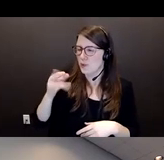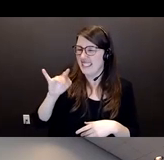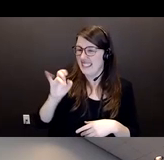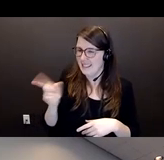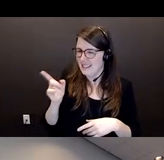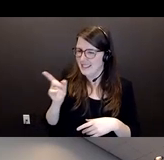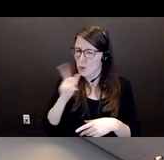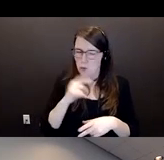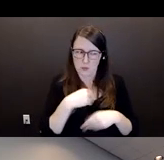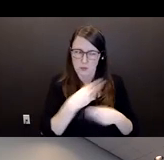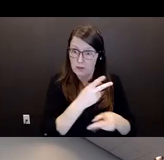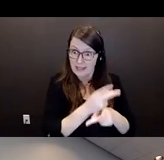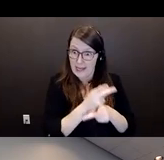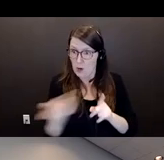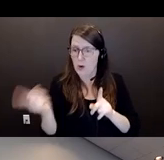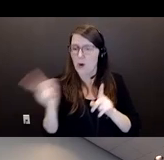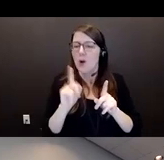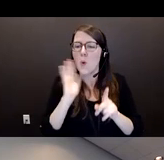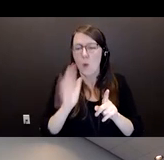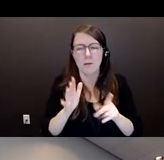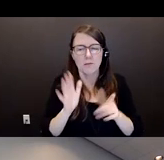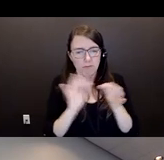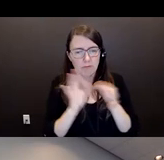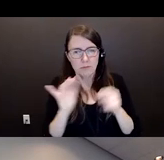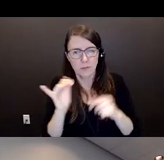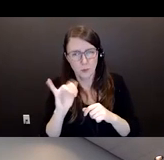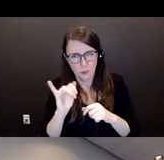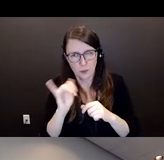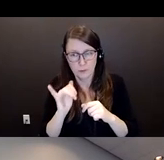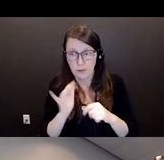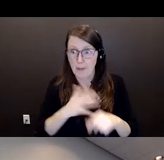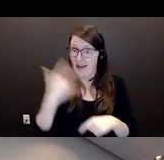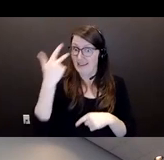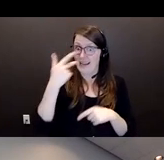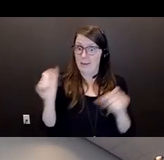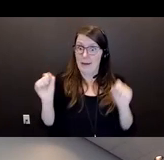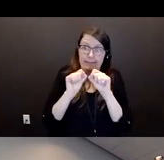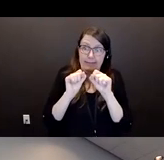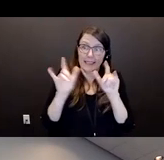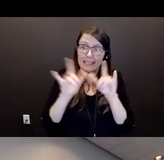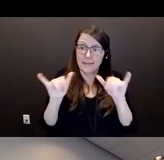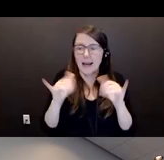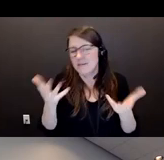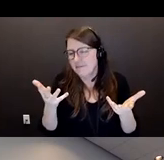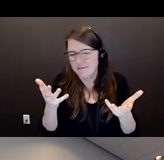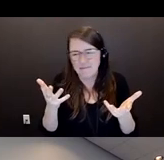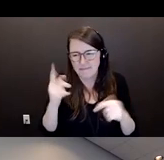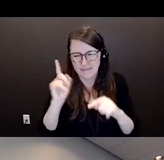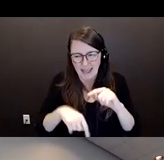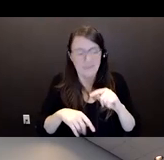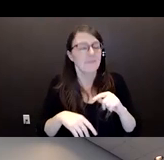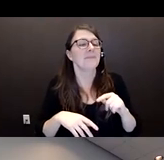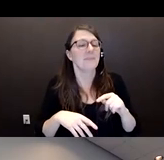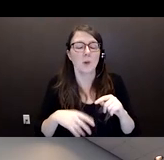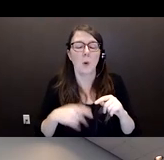doesn't permit us to be at the same time. So I'll try to make that adjustment when it comes time for Christine to